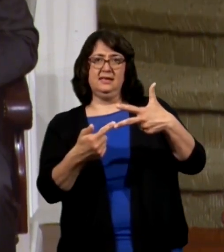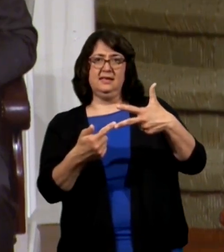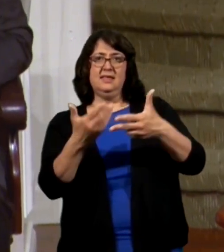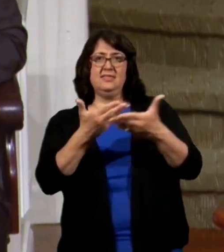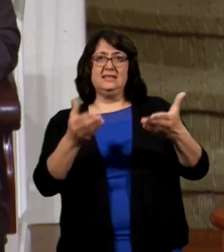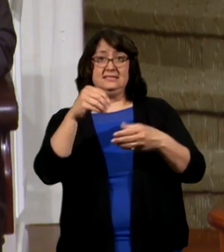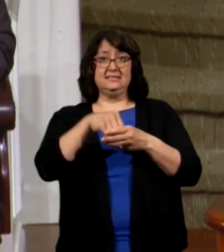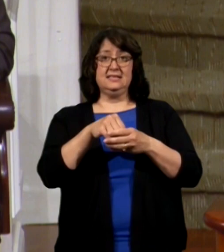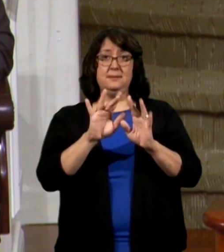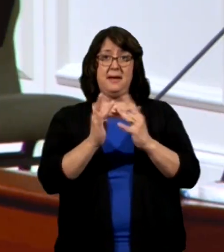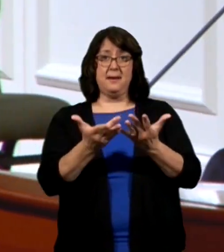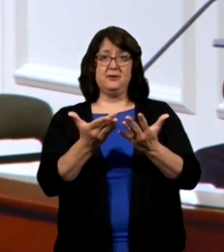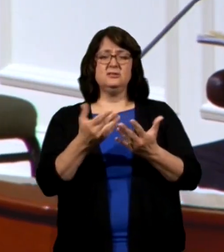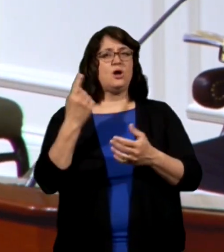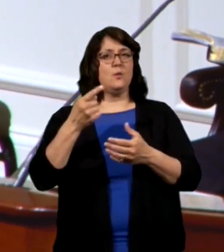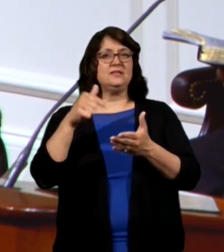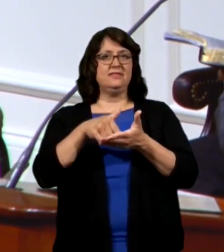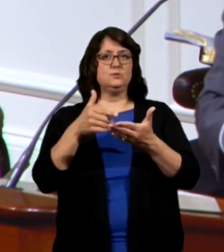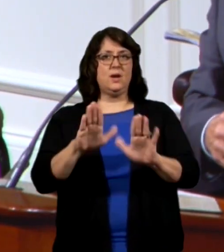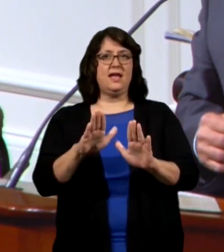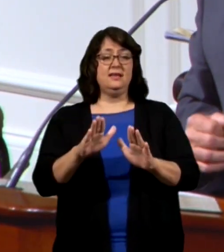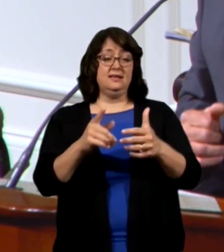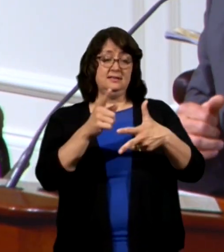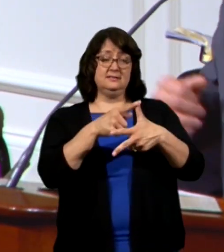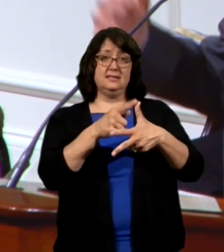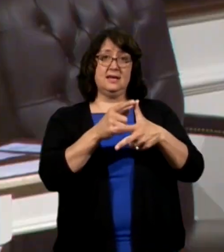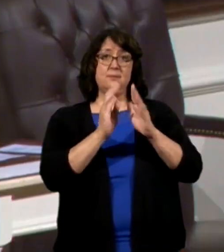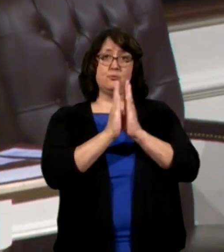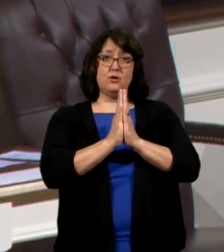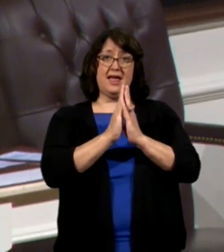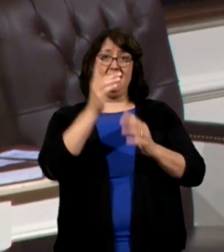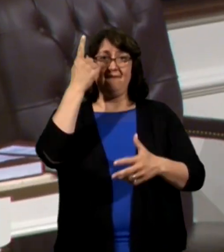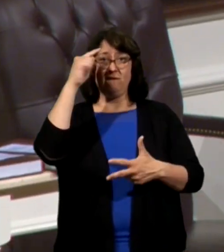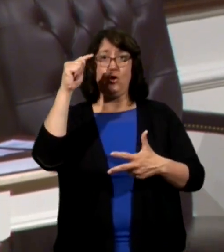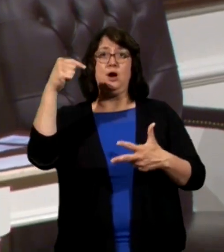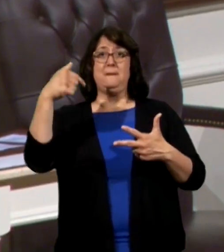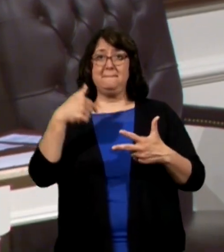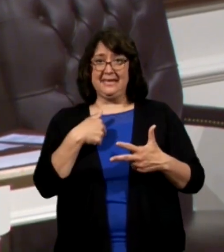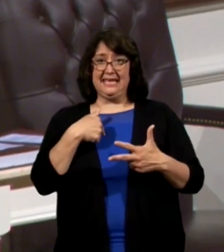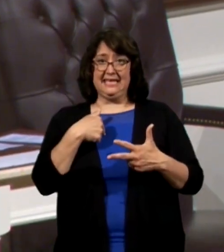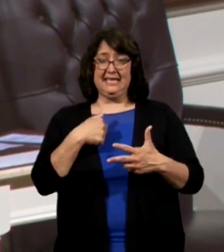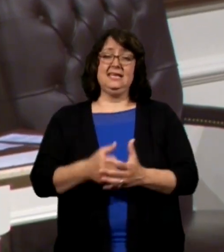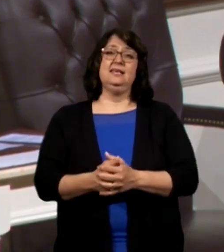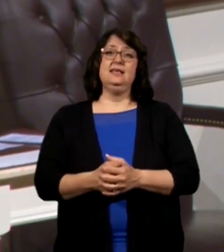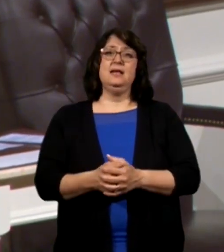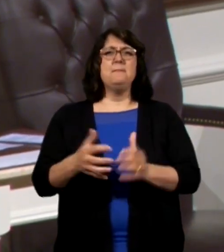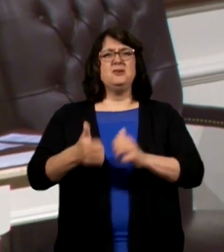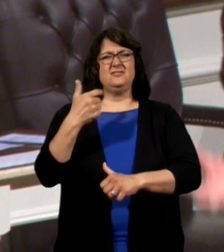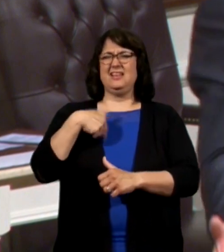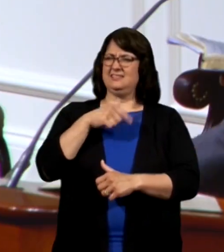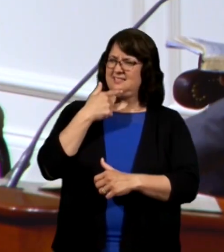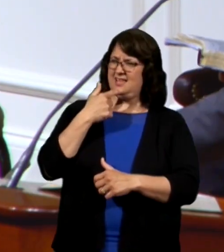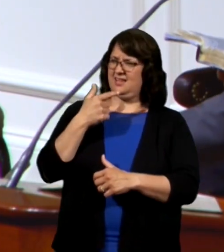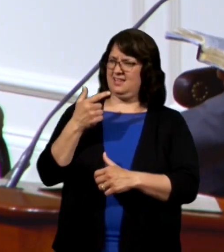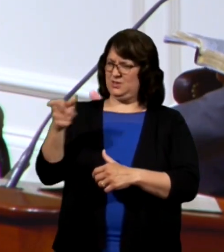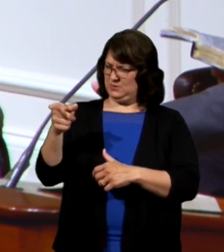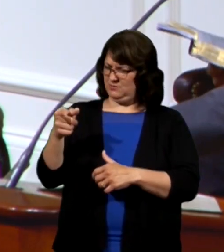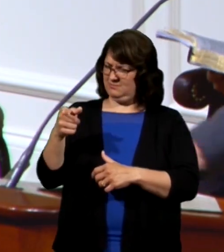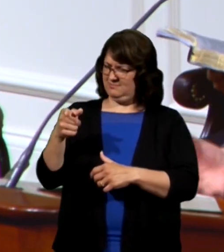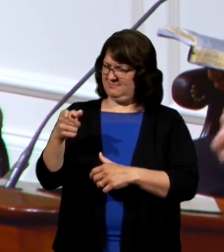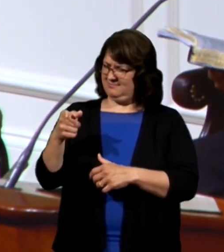always this way. He said, pray for me. And most of us would say, are you kidding?